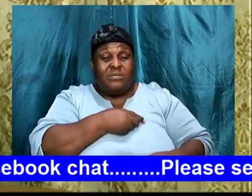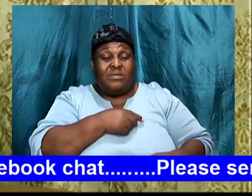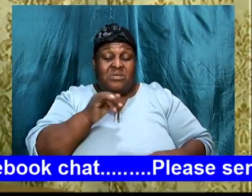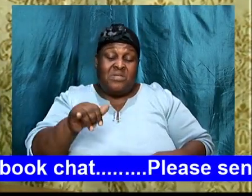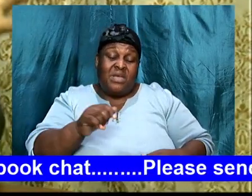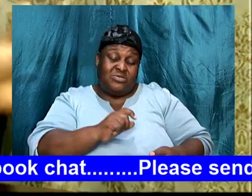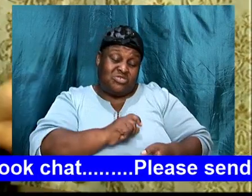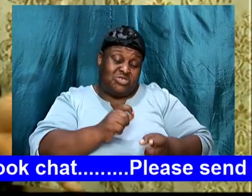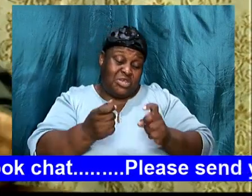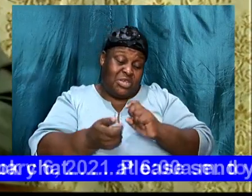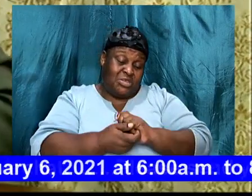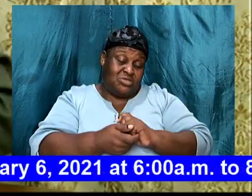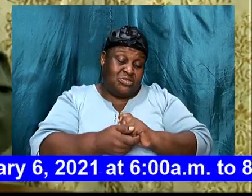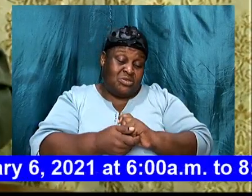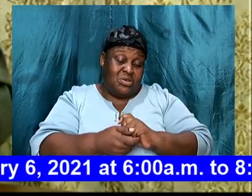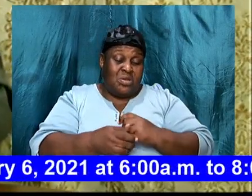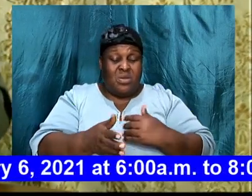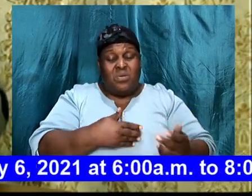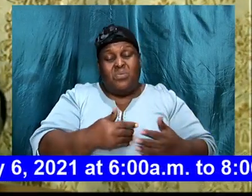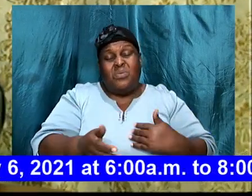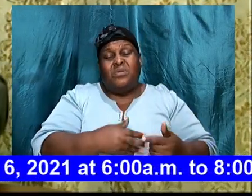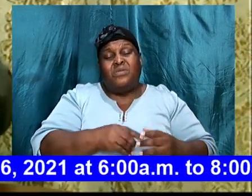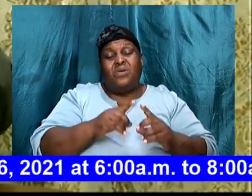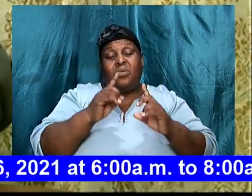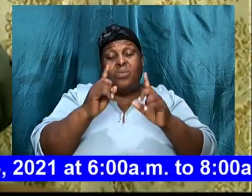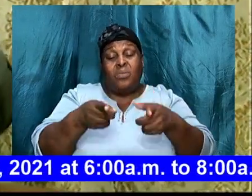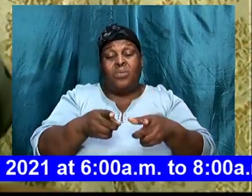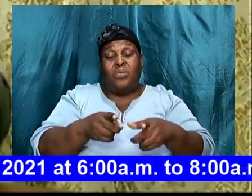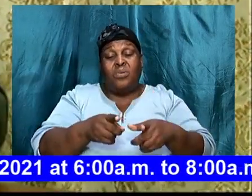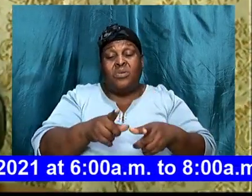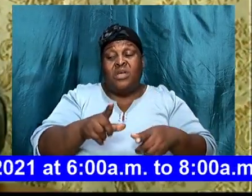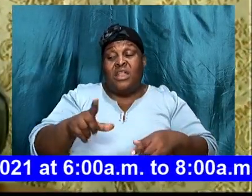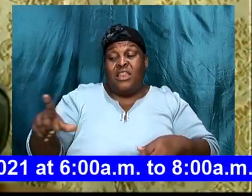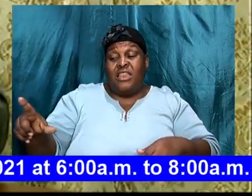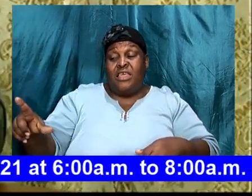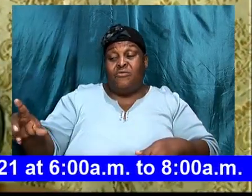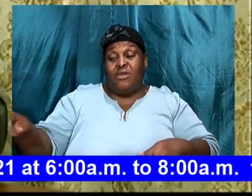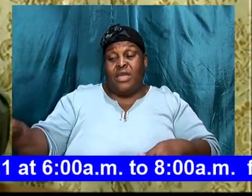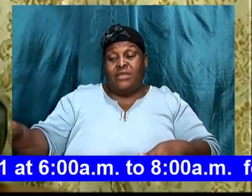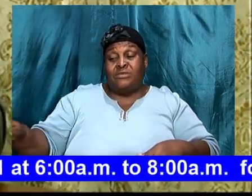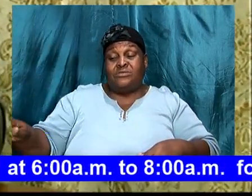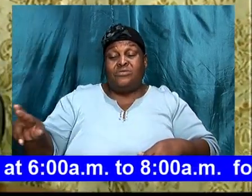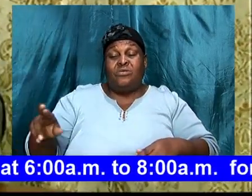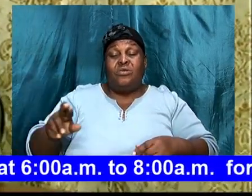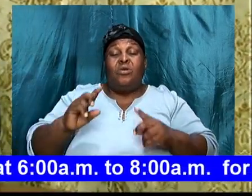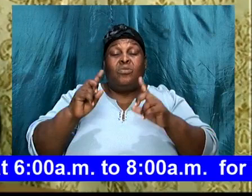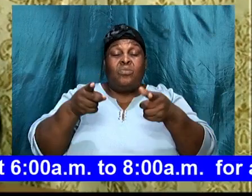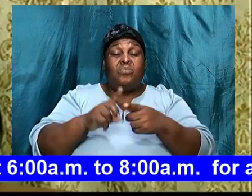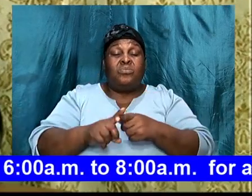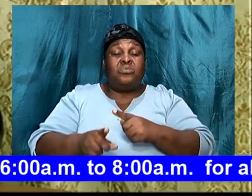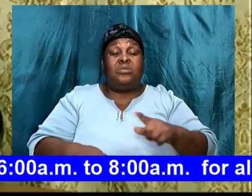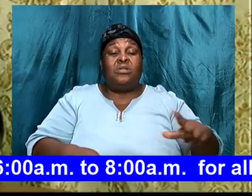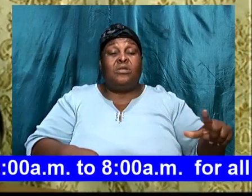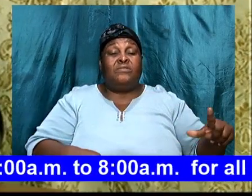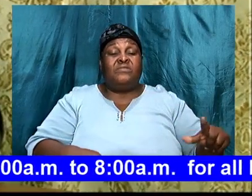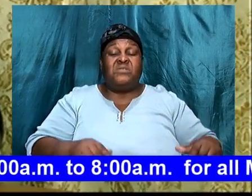whether you go, to the left, or you go, to the right, God, has the same, thing in mind, for us,